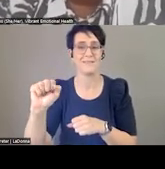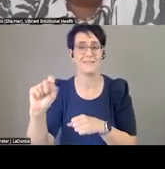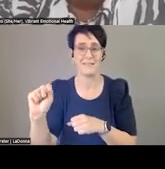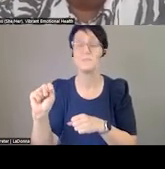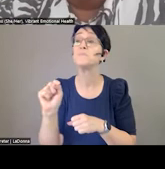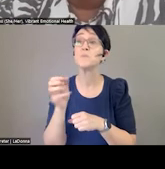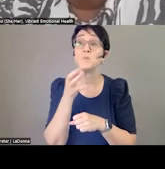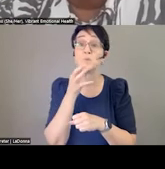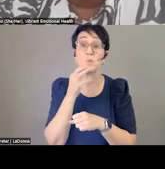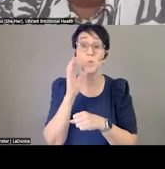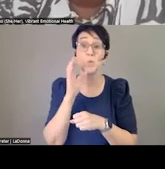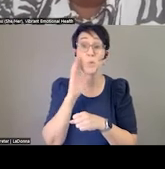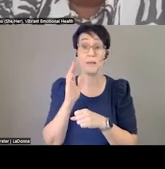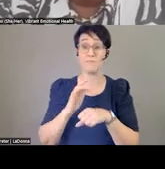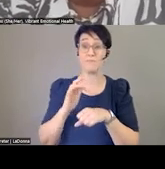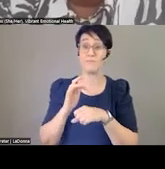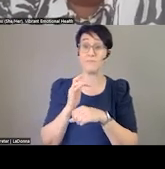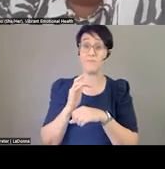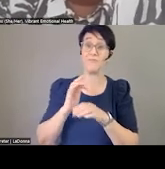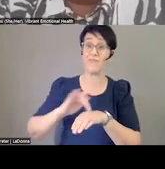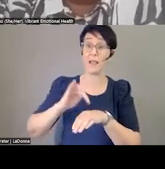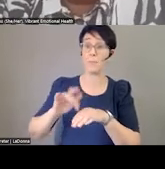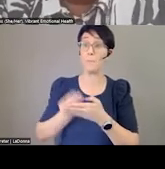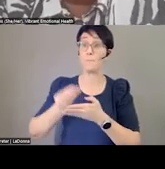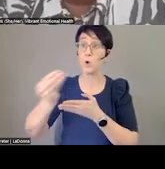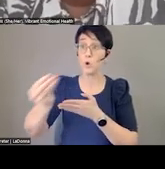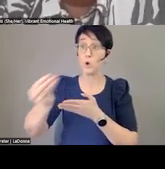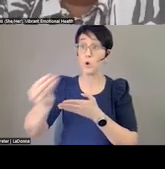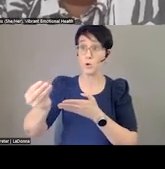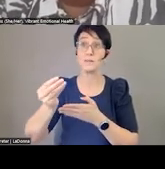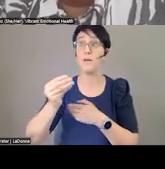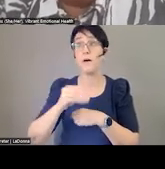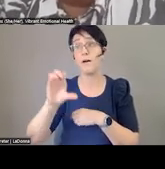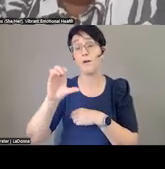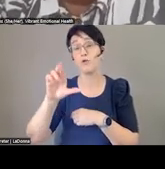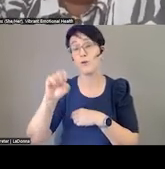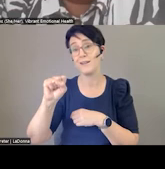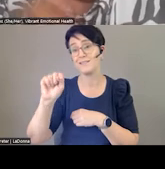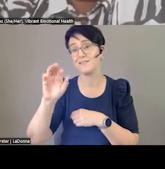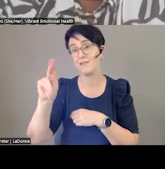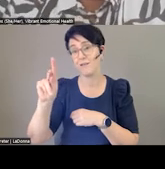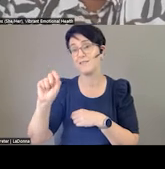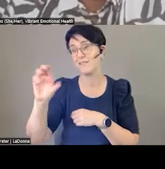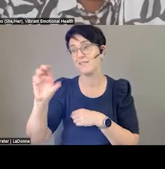purchase on talk.crisisnow.com, but not quite there yet. So, stay tuned for that. Next slide.